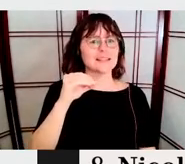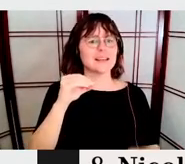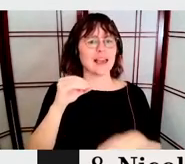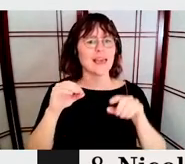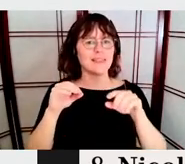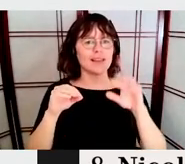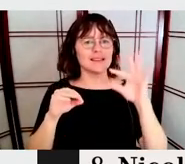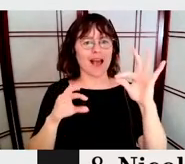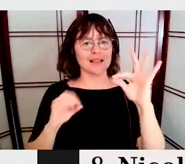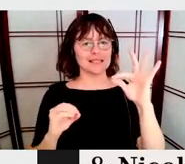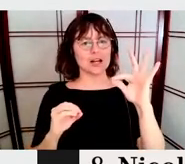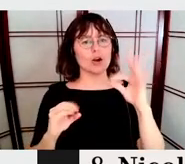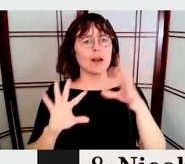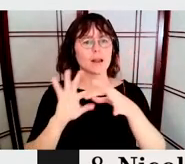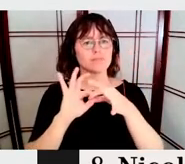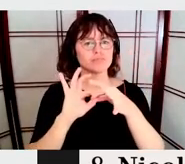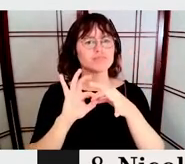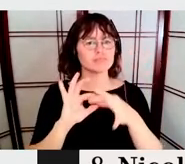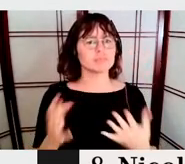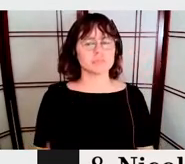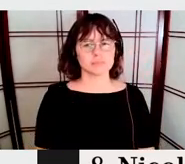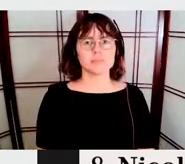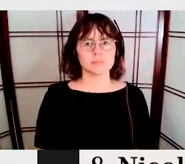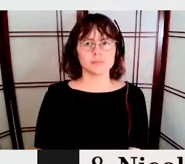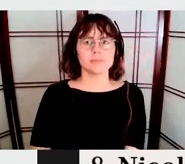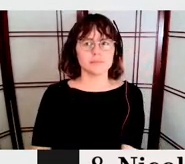It's, it's, it's, it's, it's uh, visually powerful.